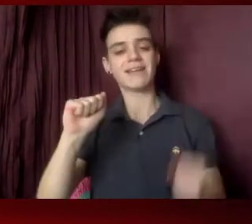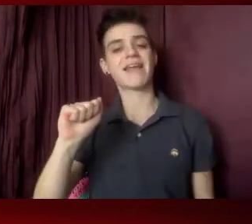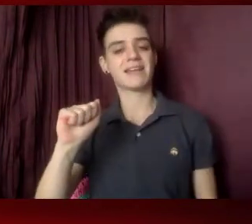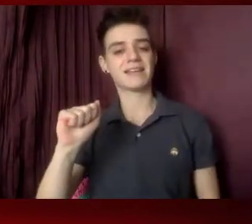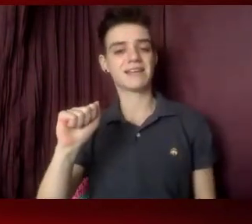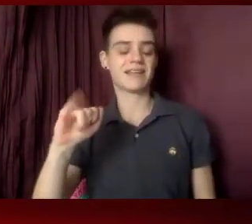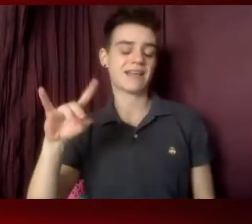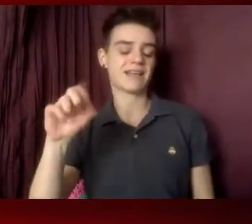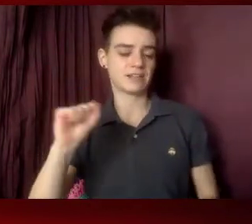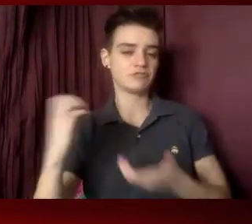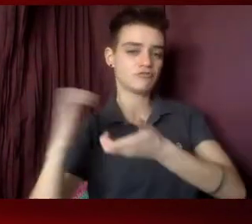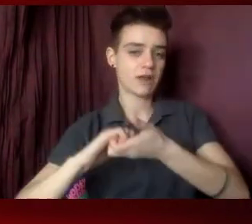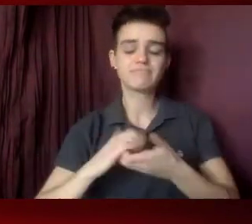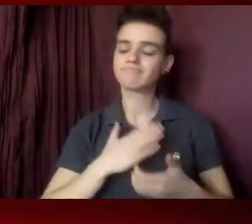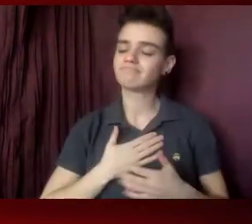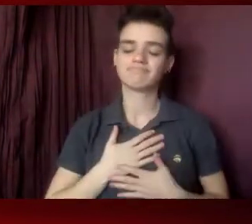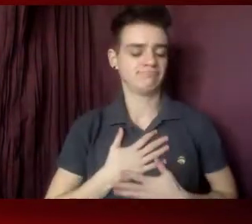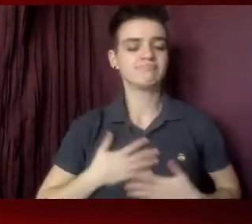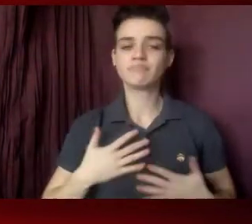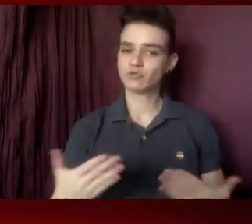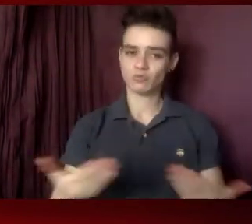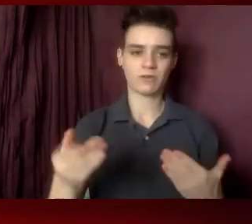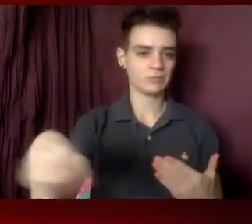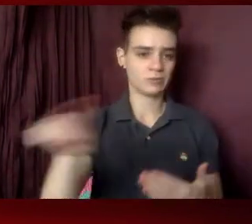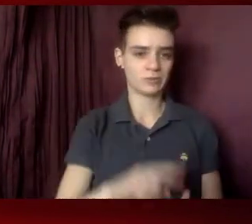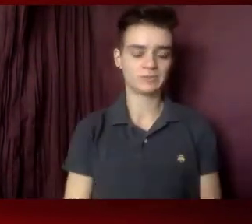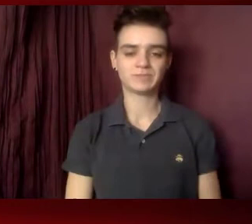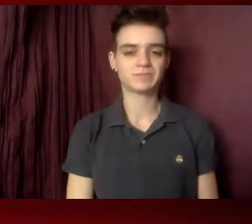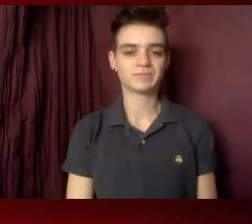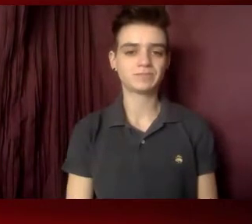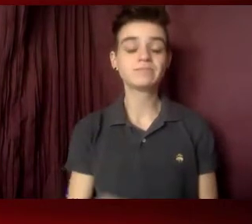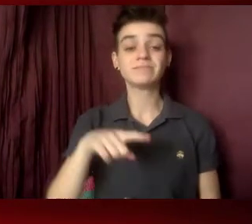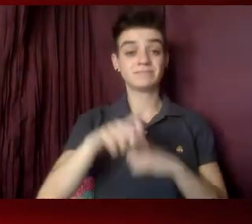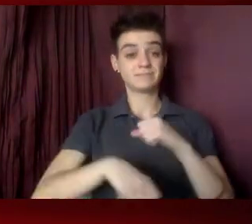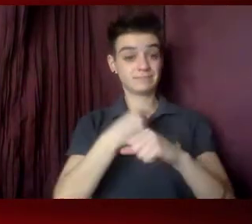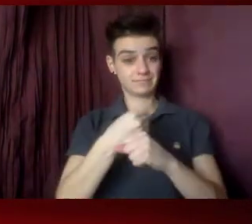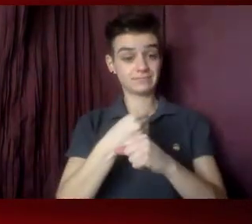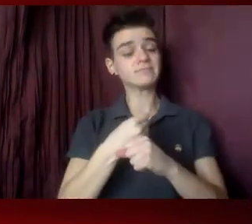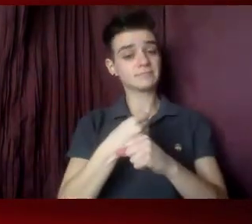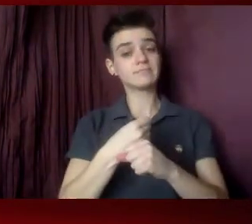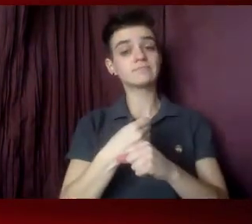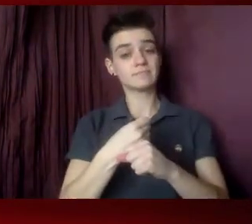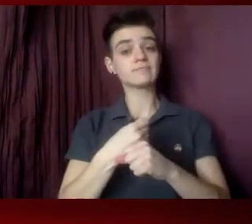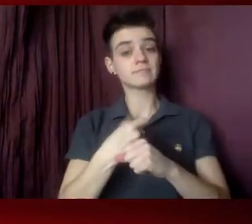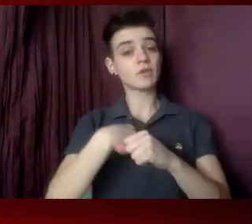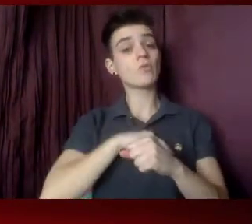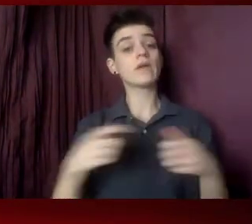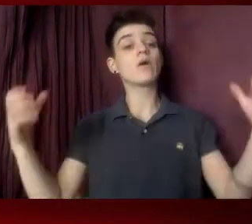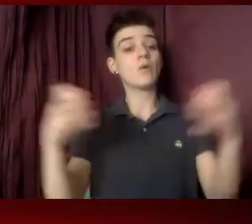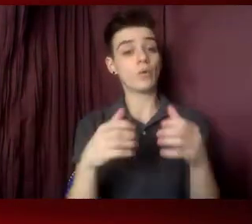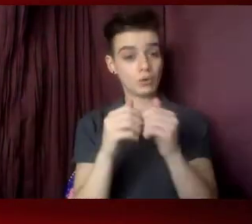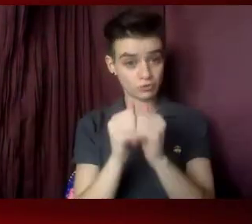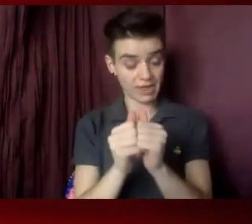joy to welcome you once again to this important event. This year, we're joining together in the first 100